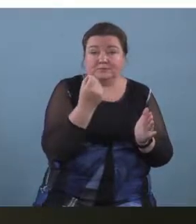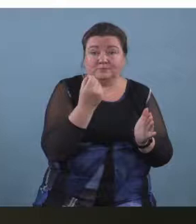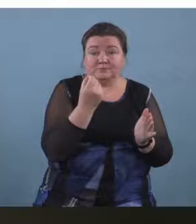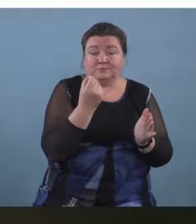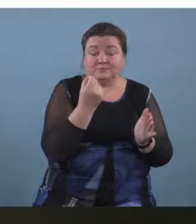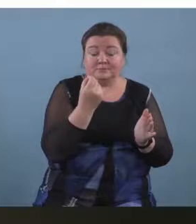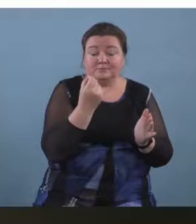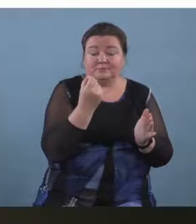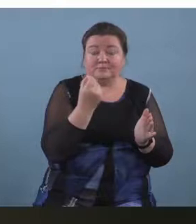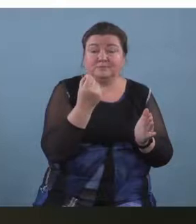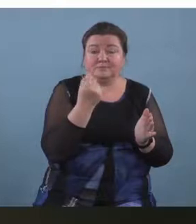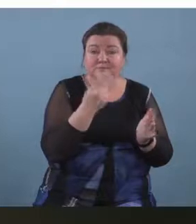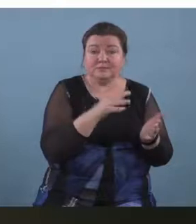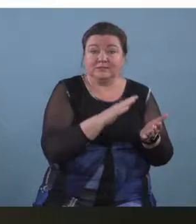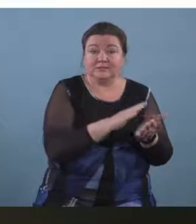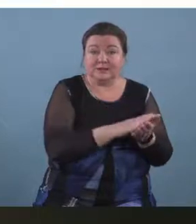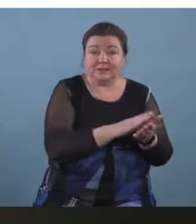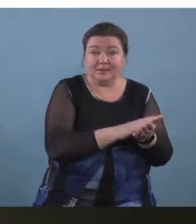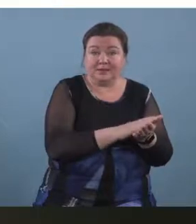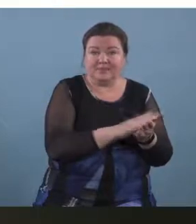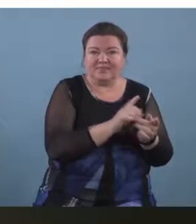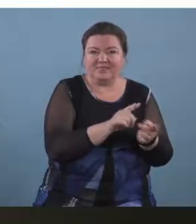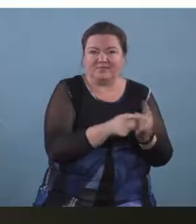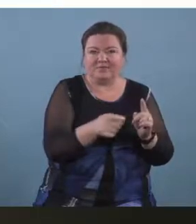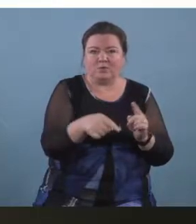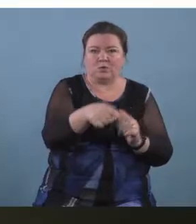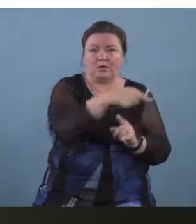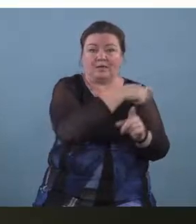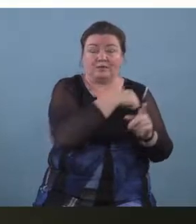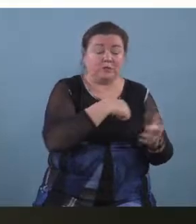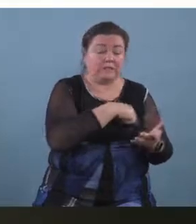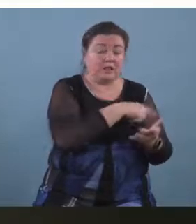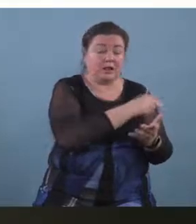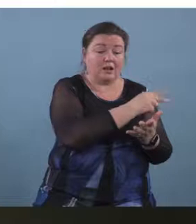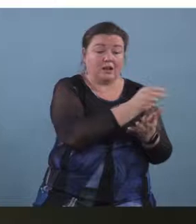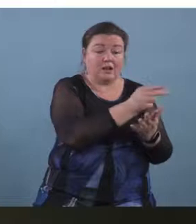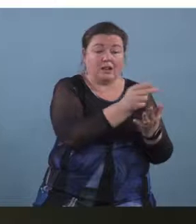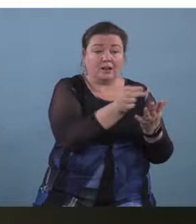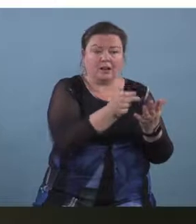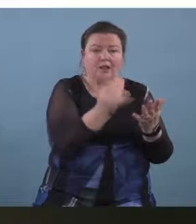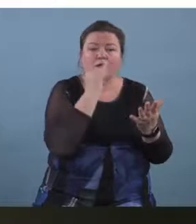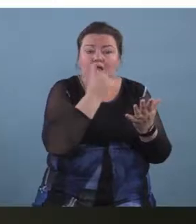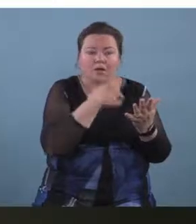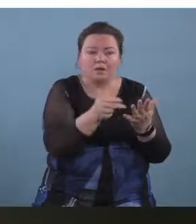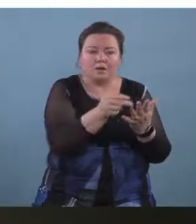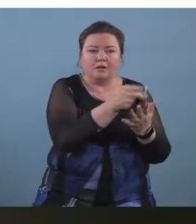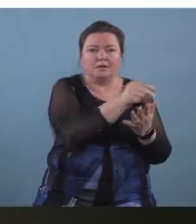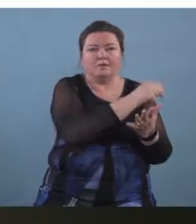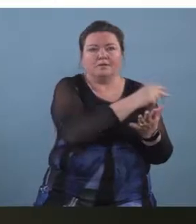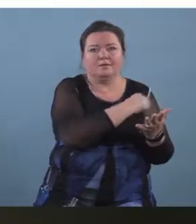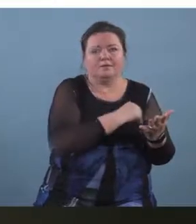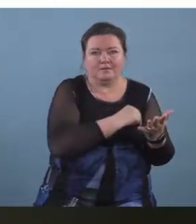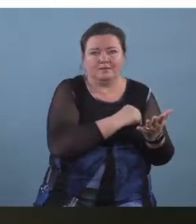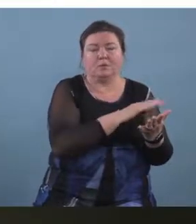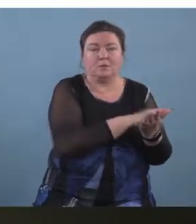anyone caps twice would have to go in the opposite direction so one one one